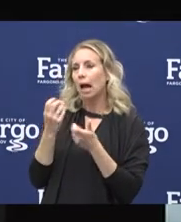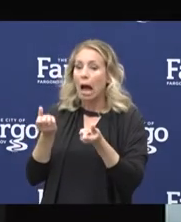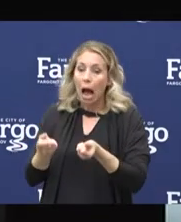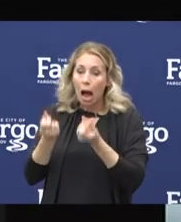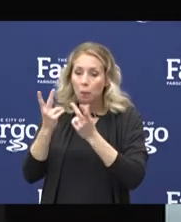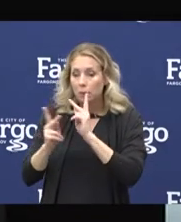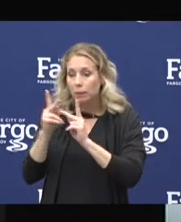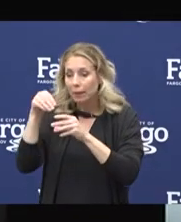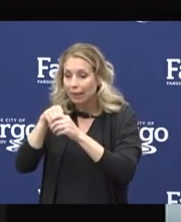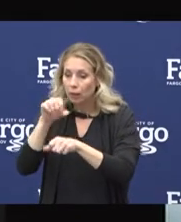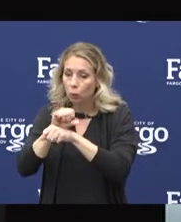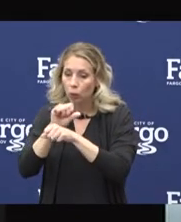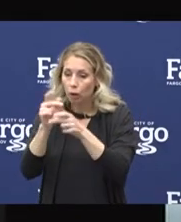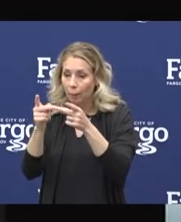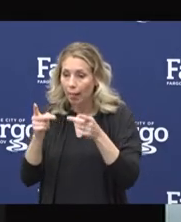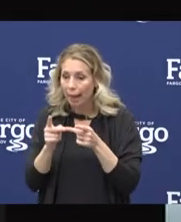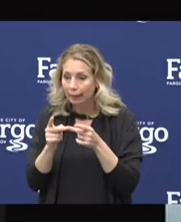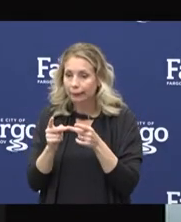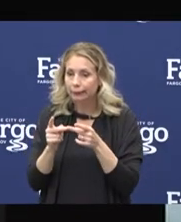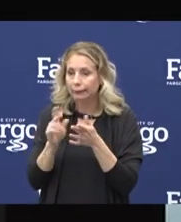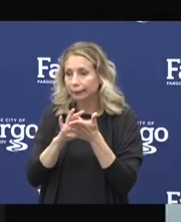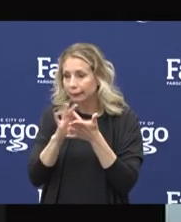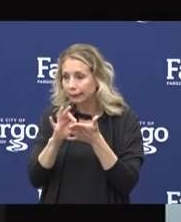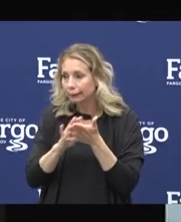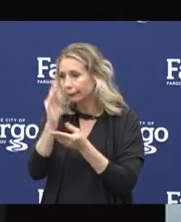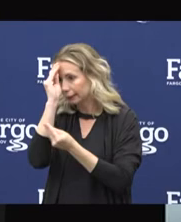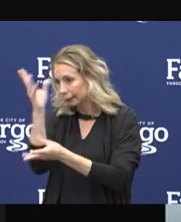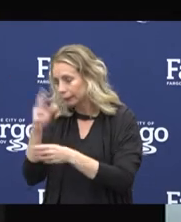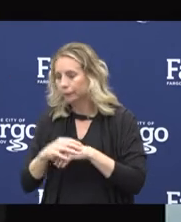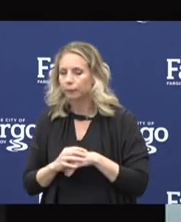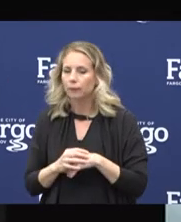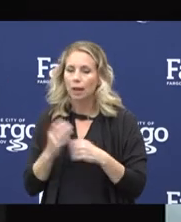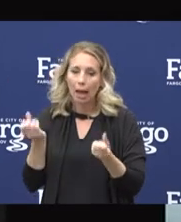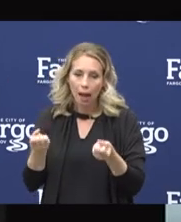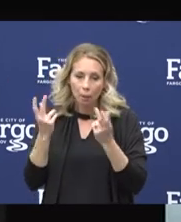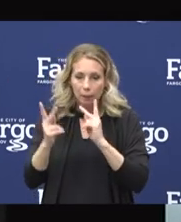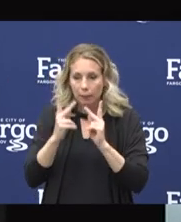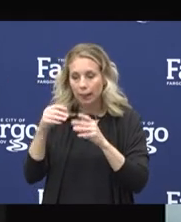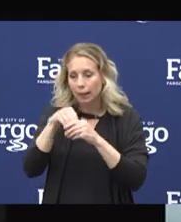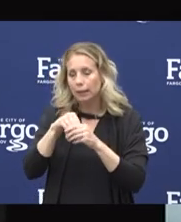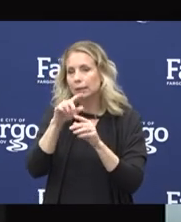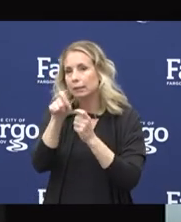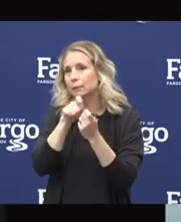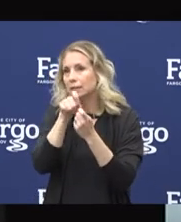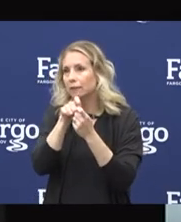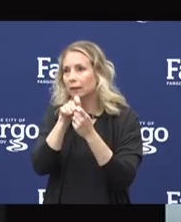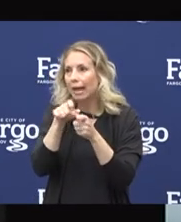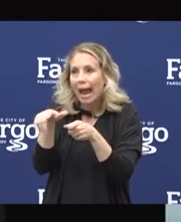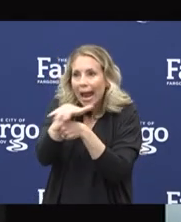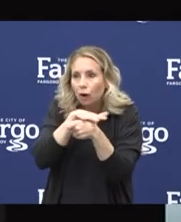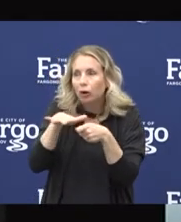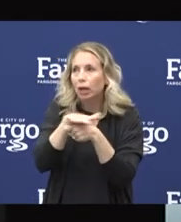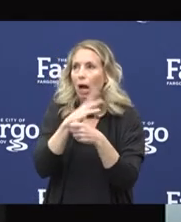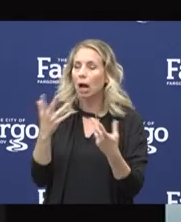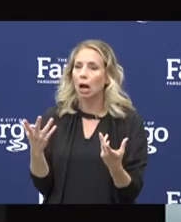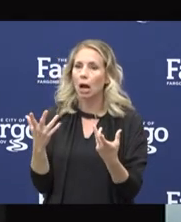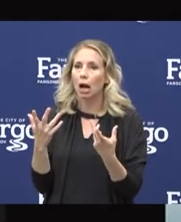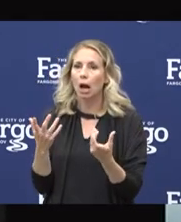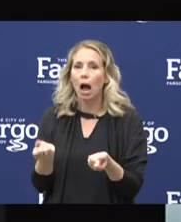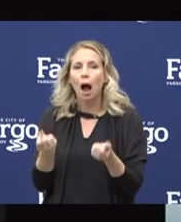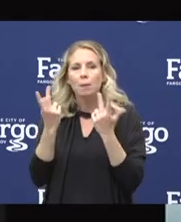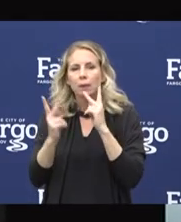workplace have been infected, how many persons in a particular area, how many persons